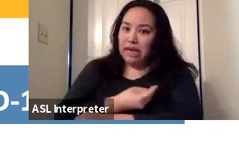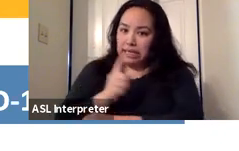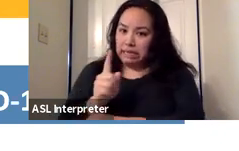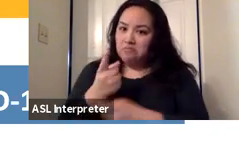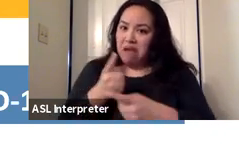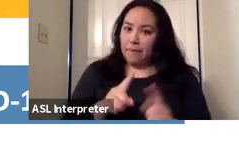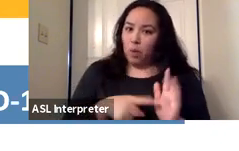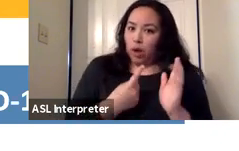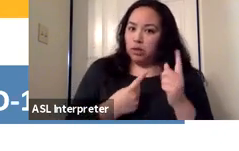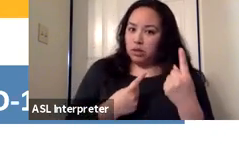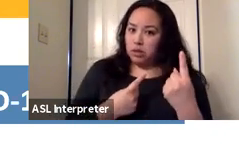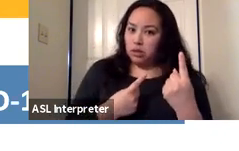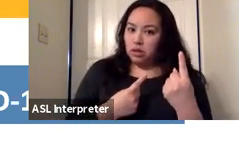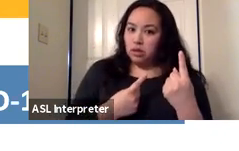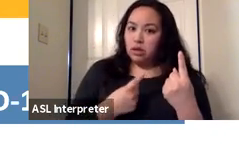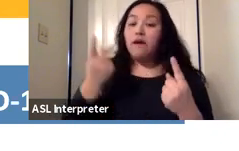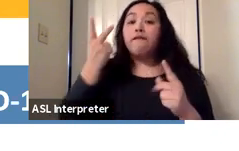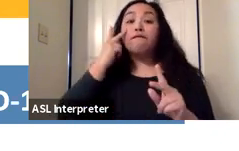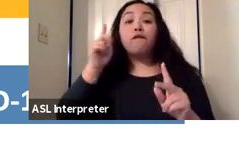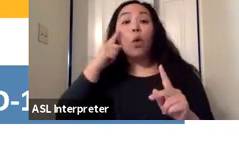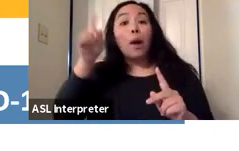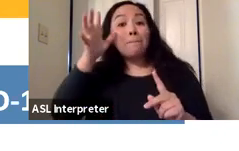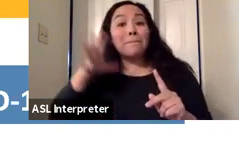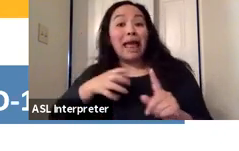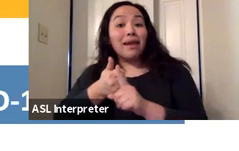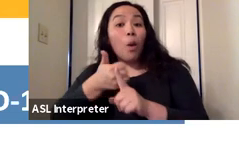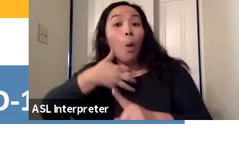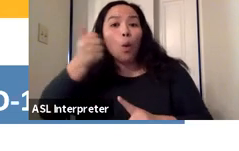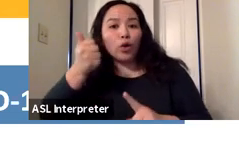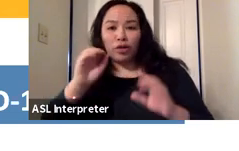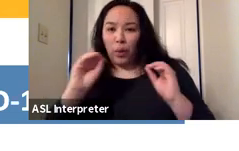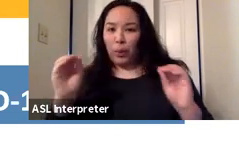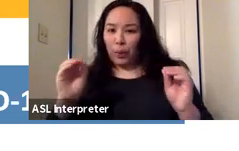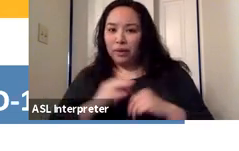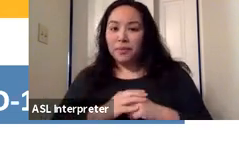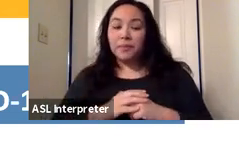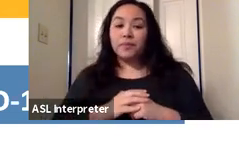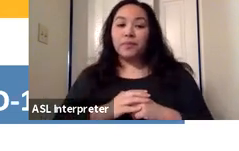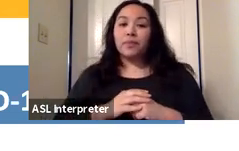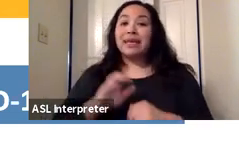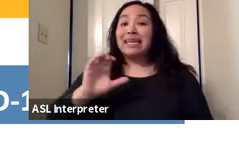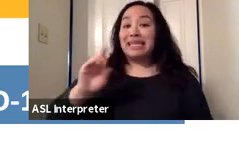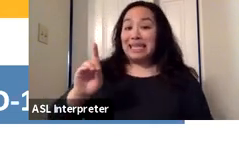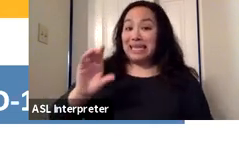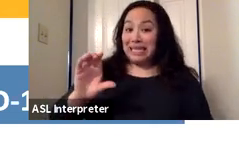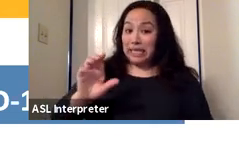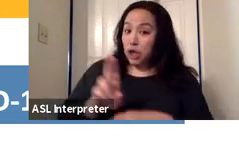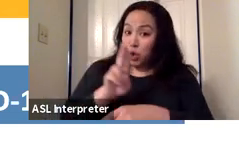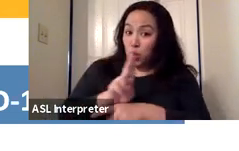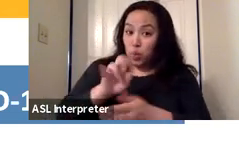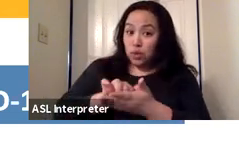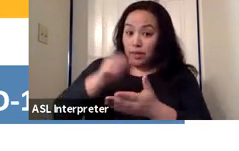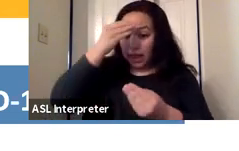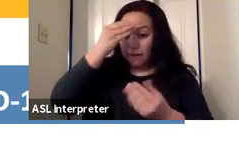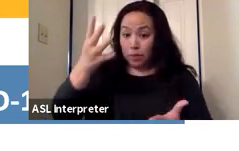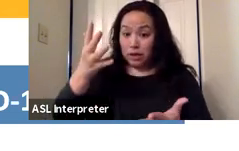and none in older men. And so the CDC used this information.